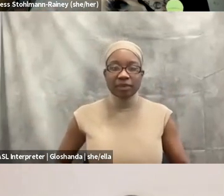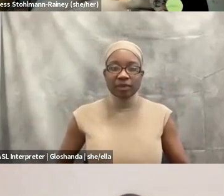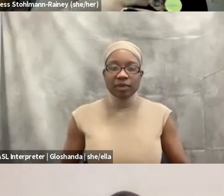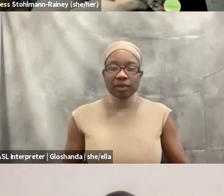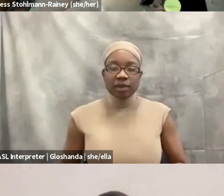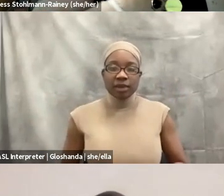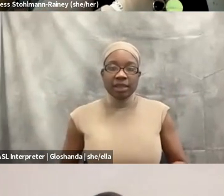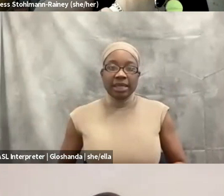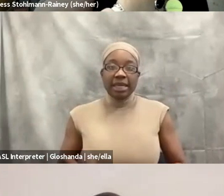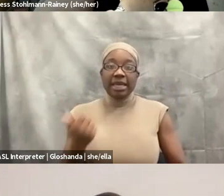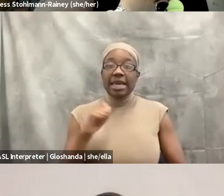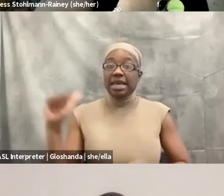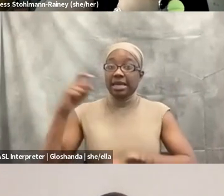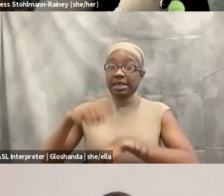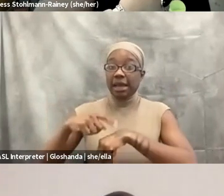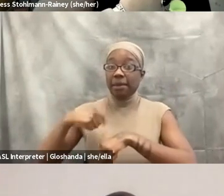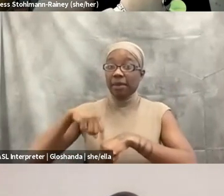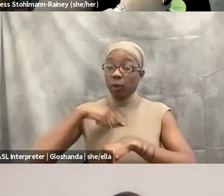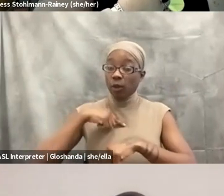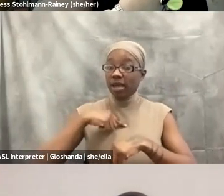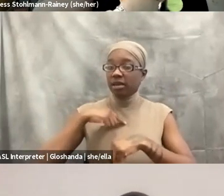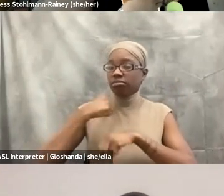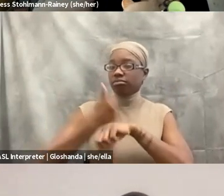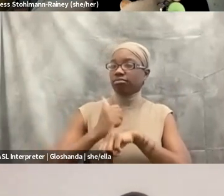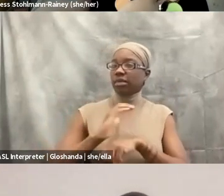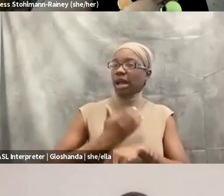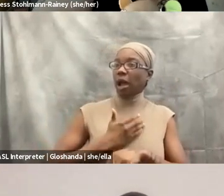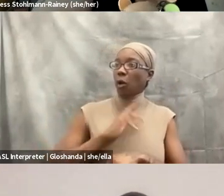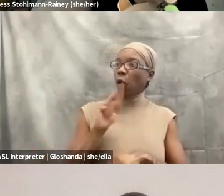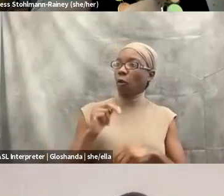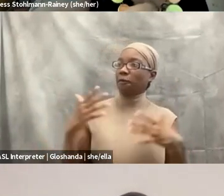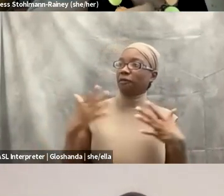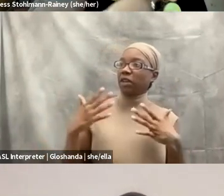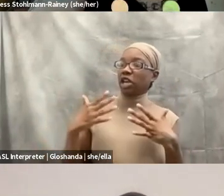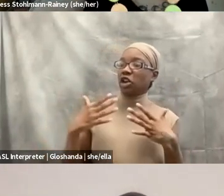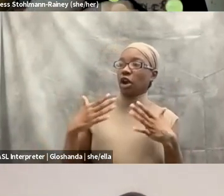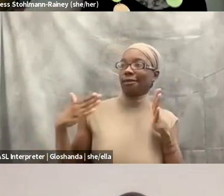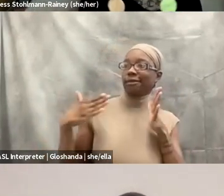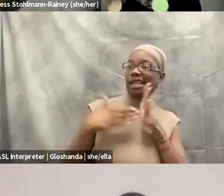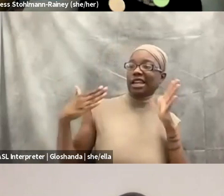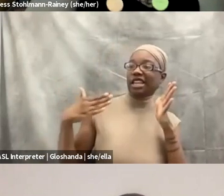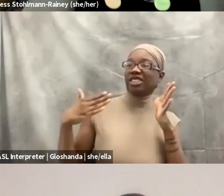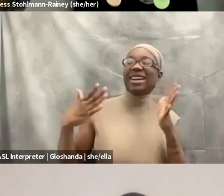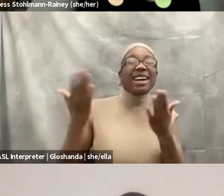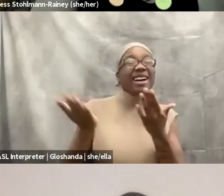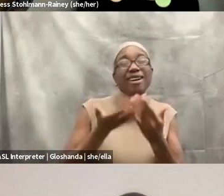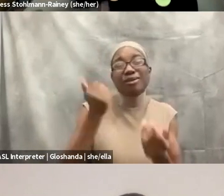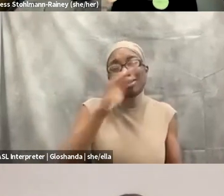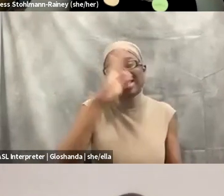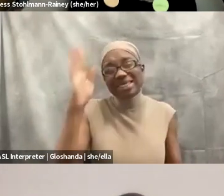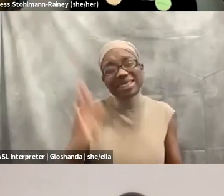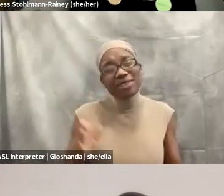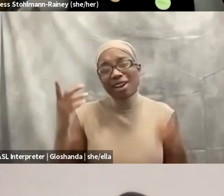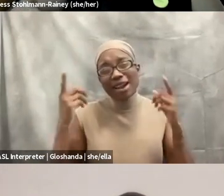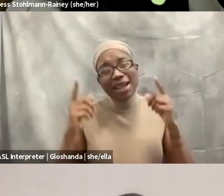that we are placing our own fear of like litigation, which almost never happens, it almost never happens.